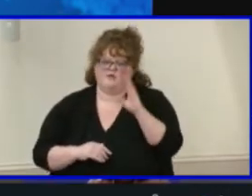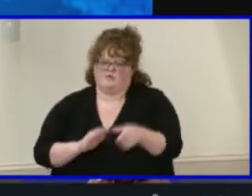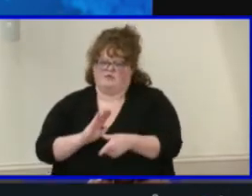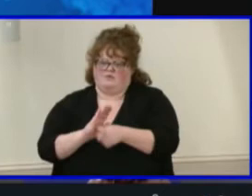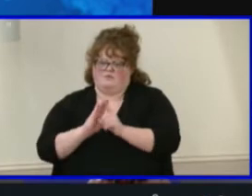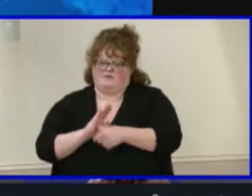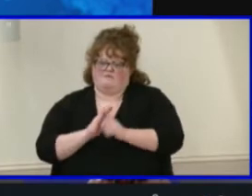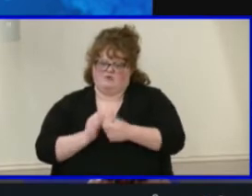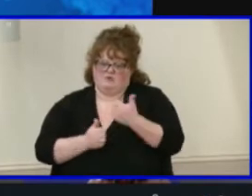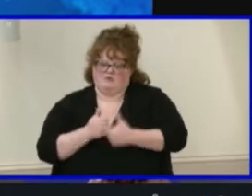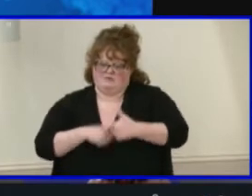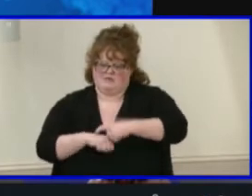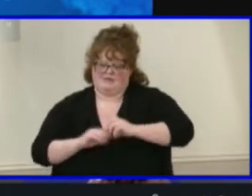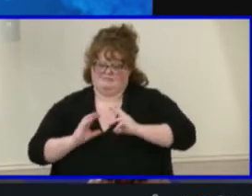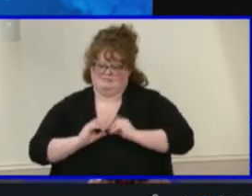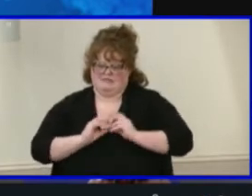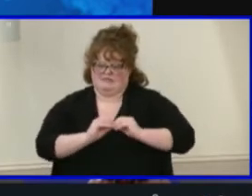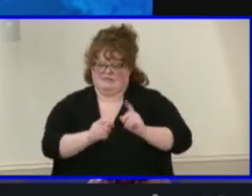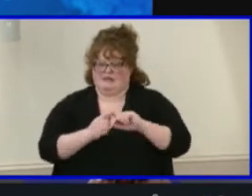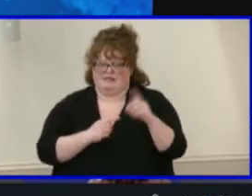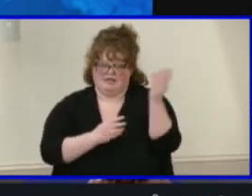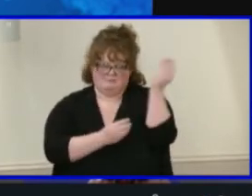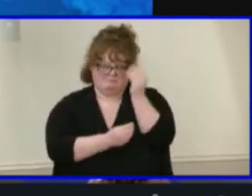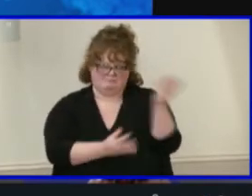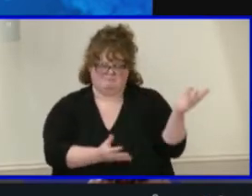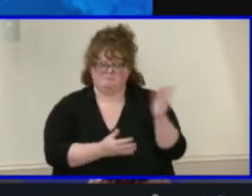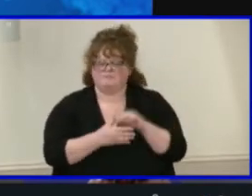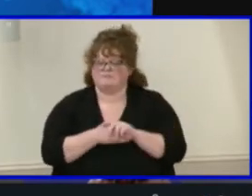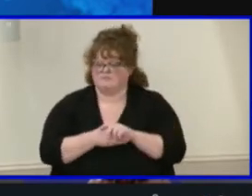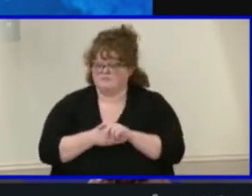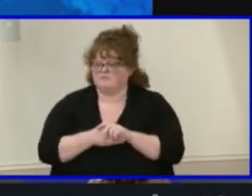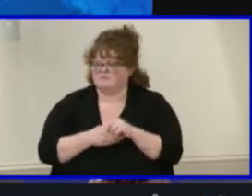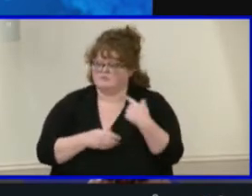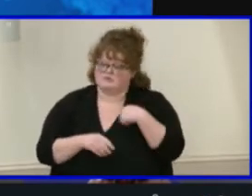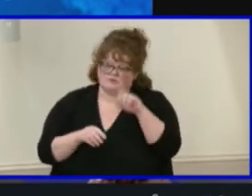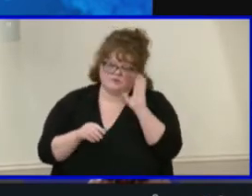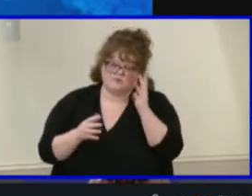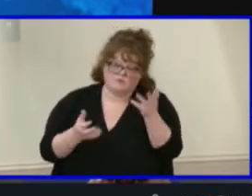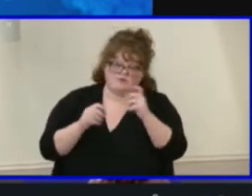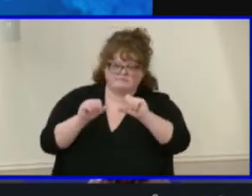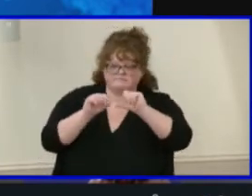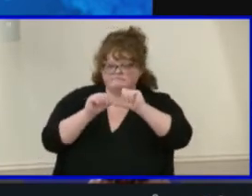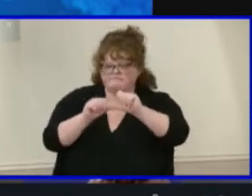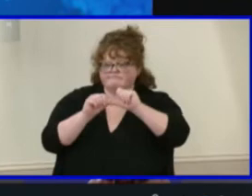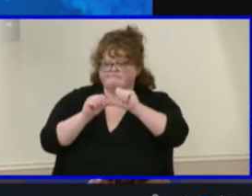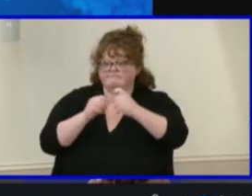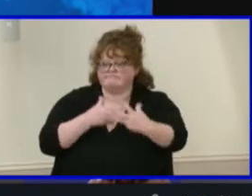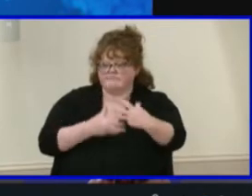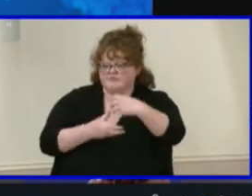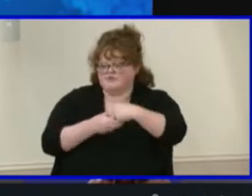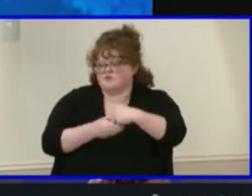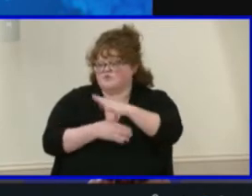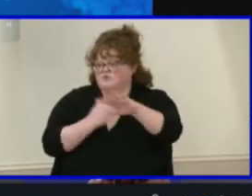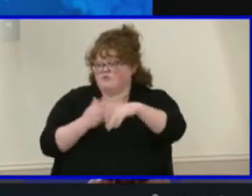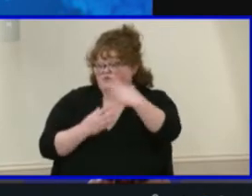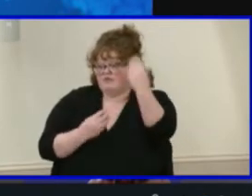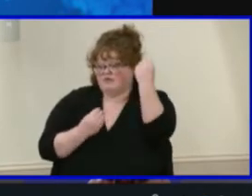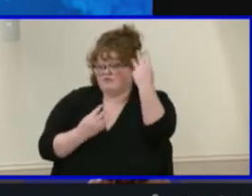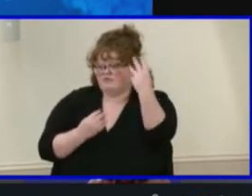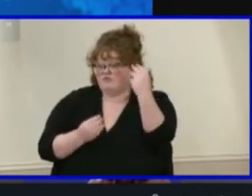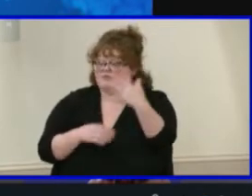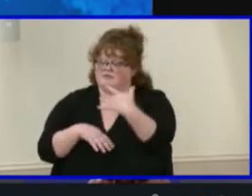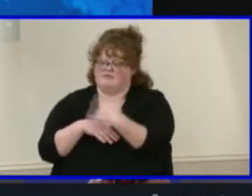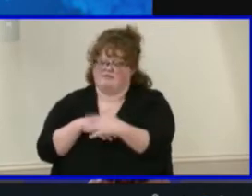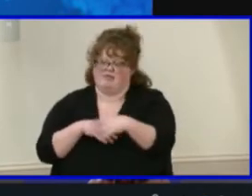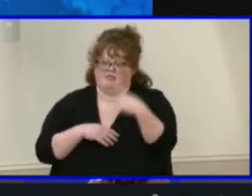information will be shared with you today. As a continued effort to incorporate all aspects of information available for our